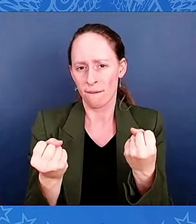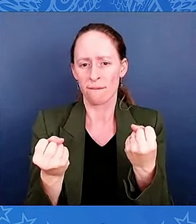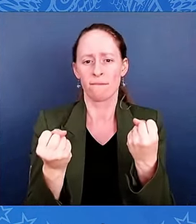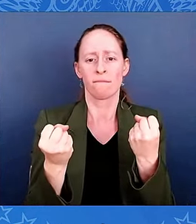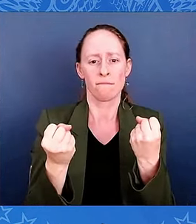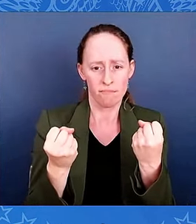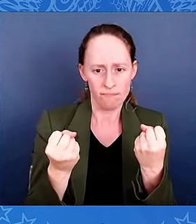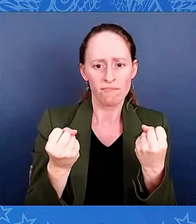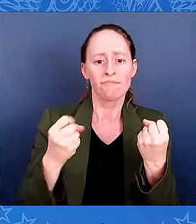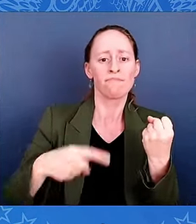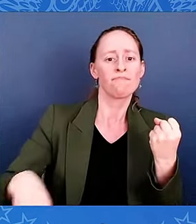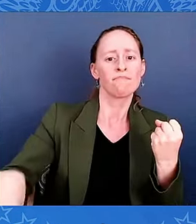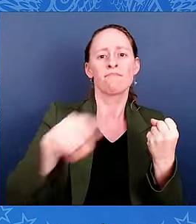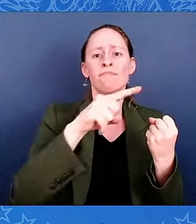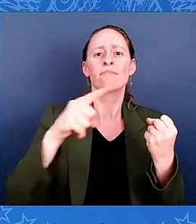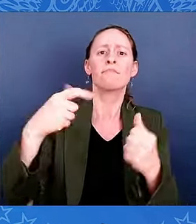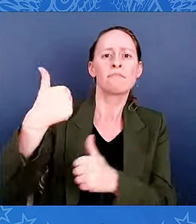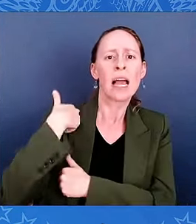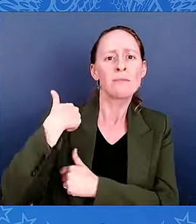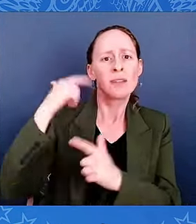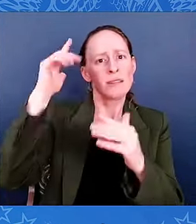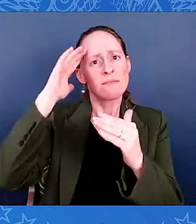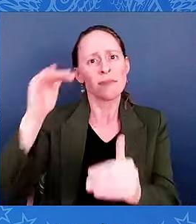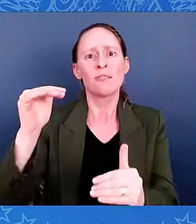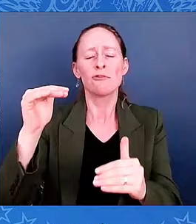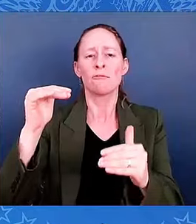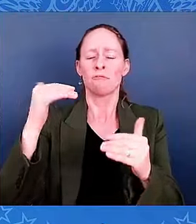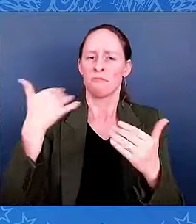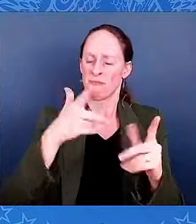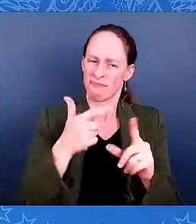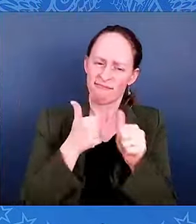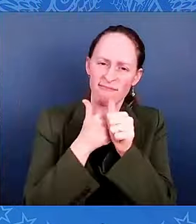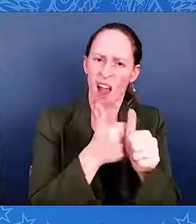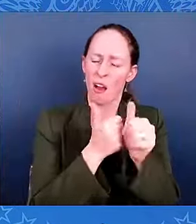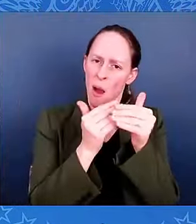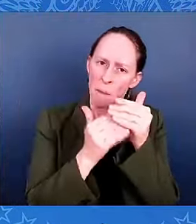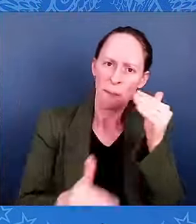credit upon themselves, the Army of the Ohio, and the United States Army.